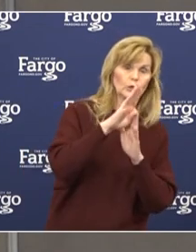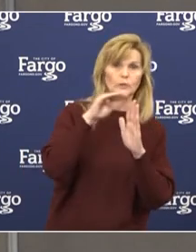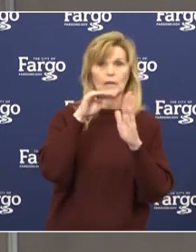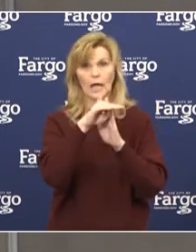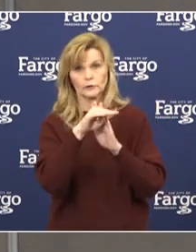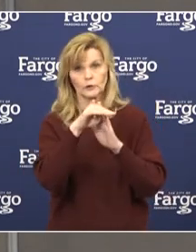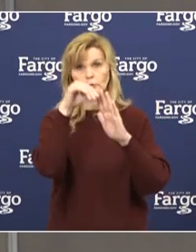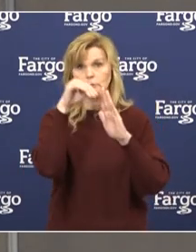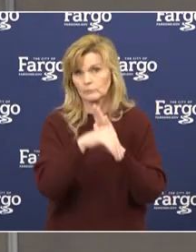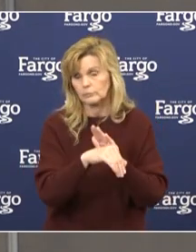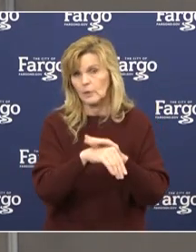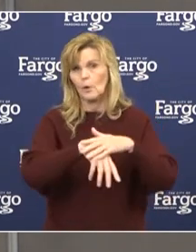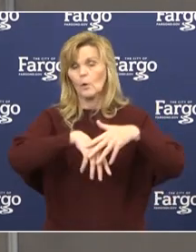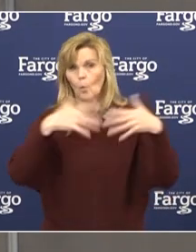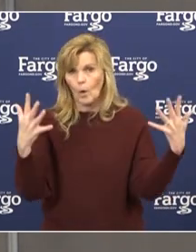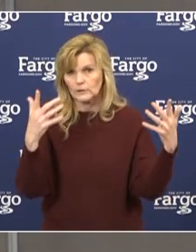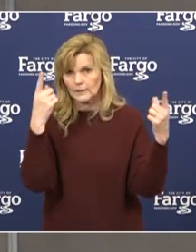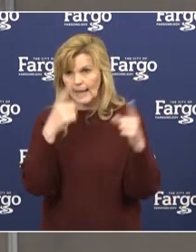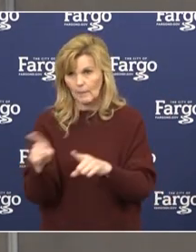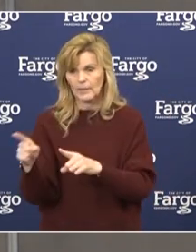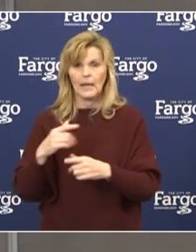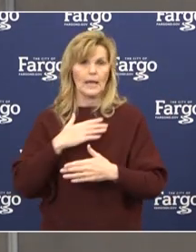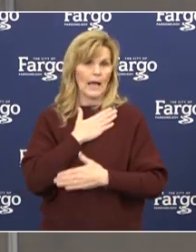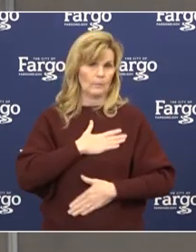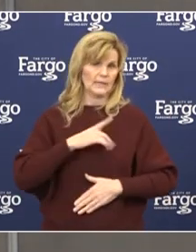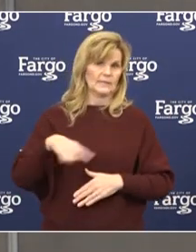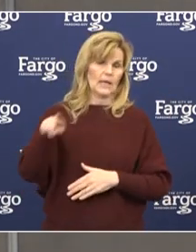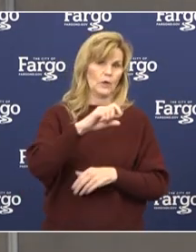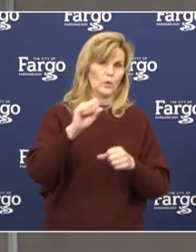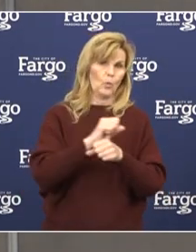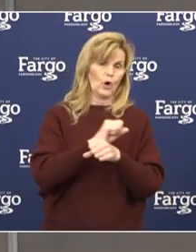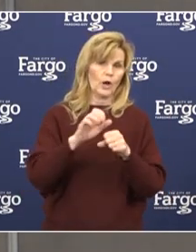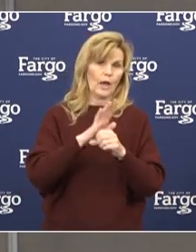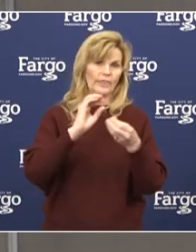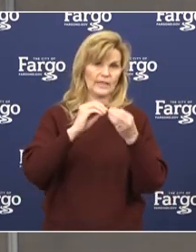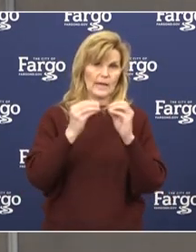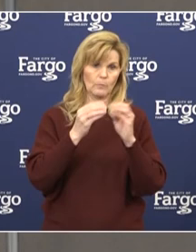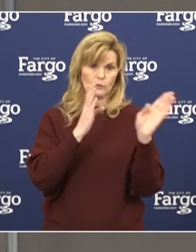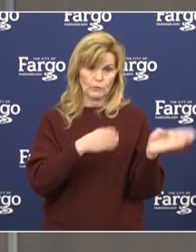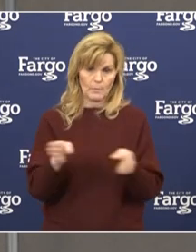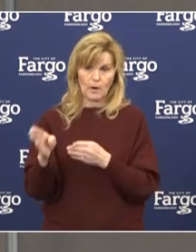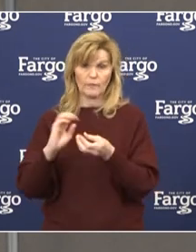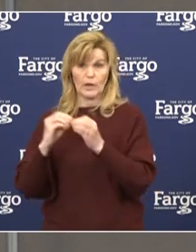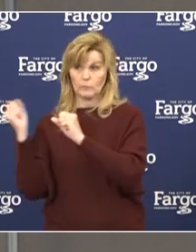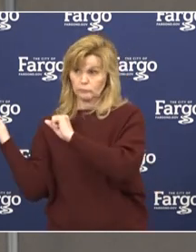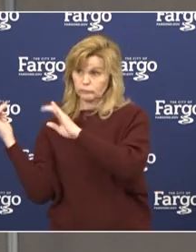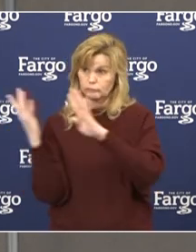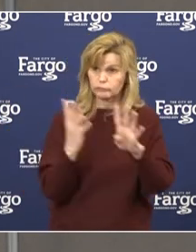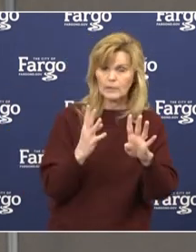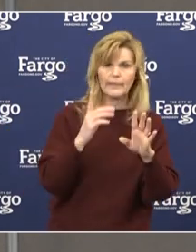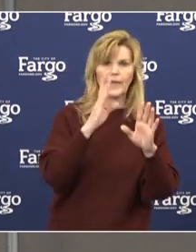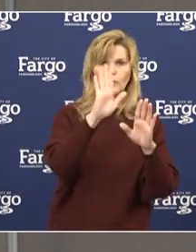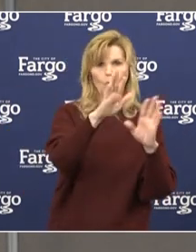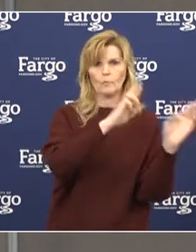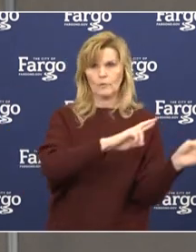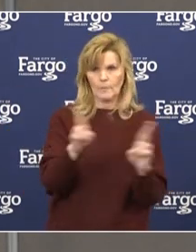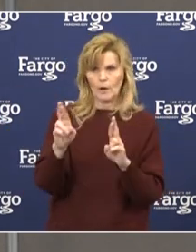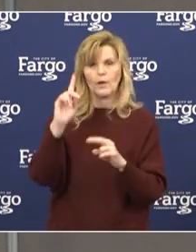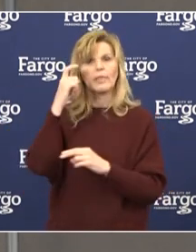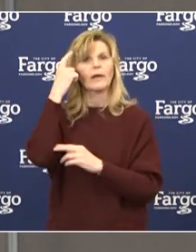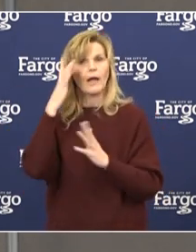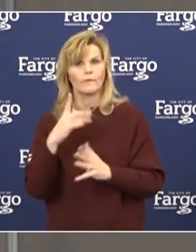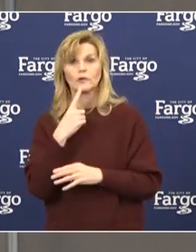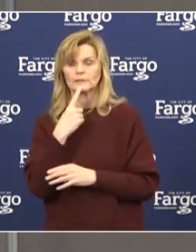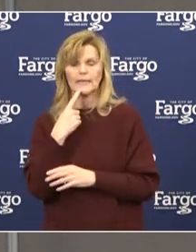low, what's going to happen? I am pleased that you worked very hard on the surge capacity. I think that came out with the governor's office and it appears we're well prepared